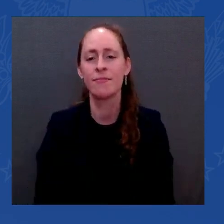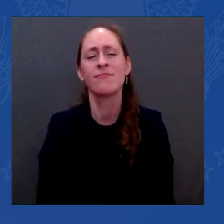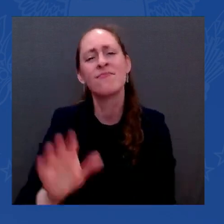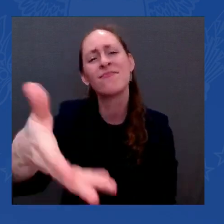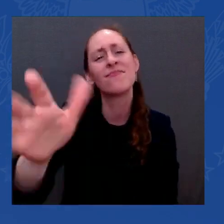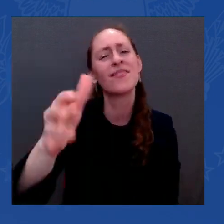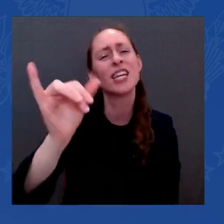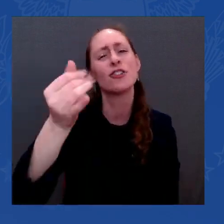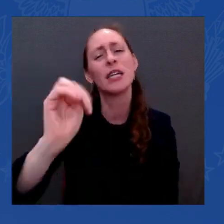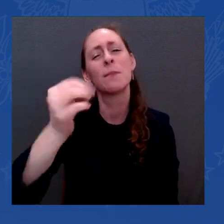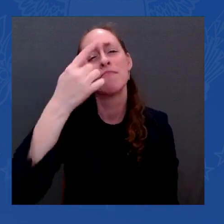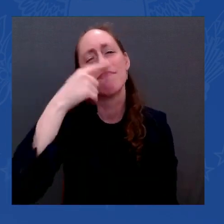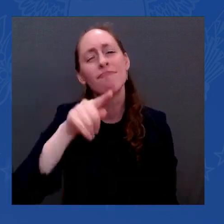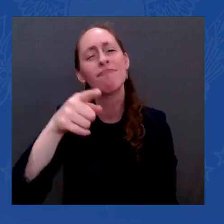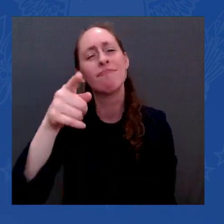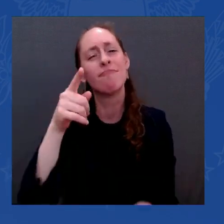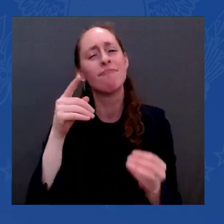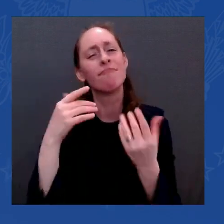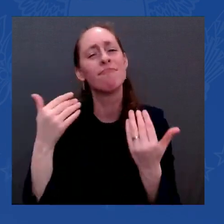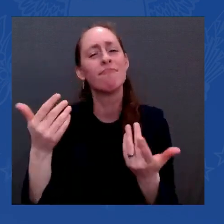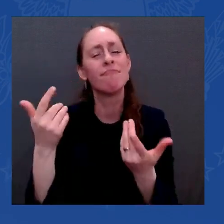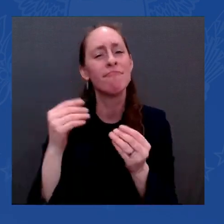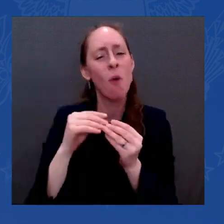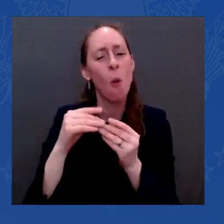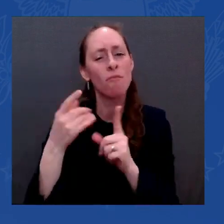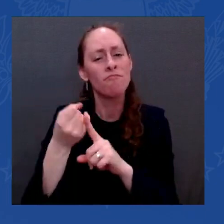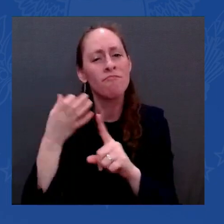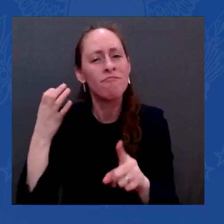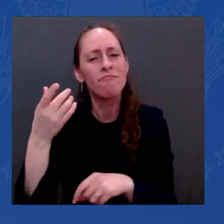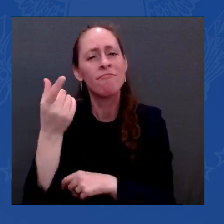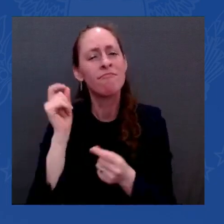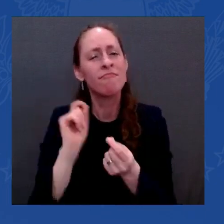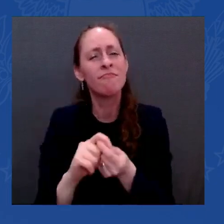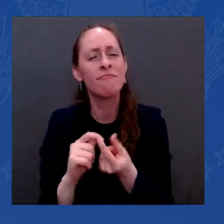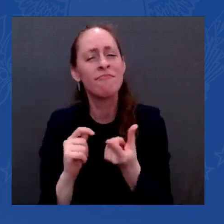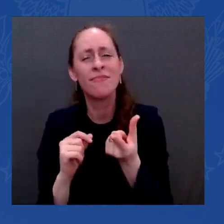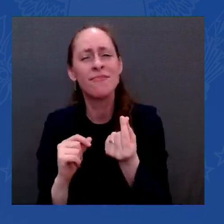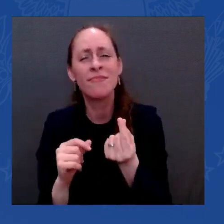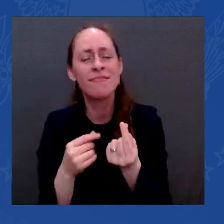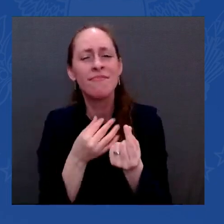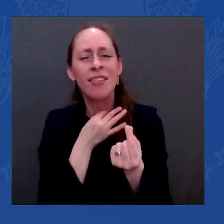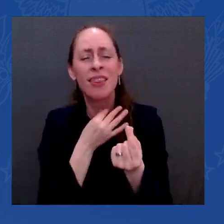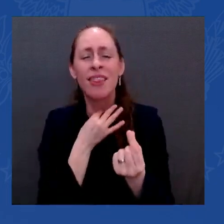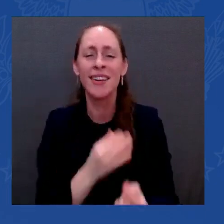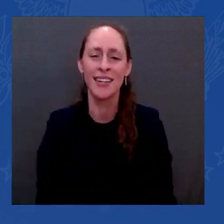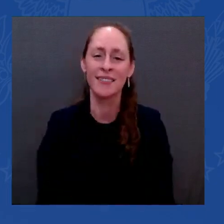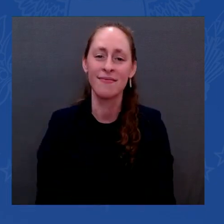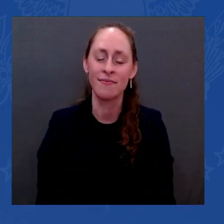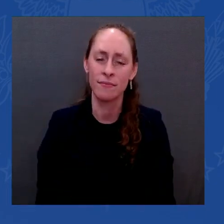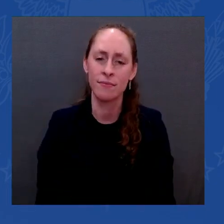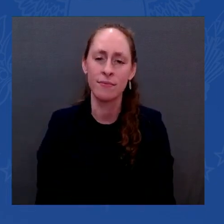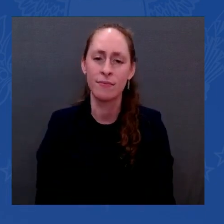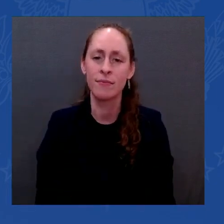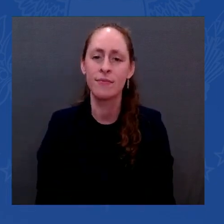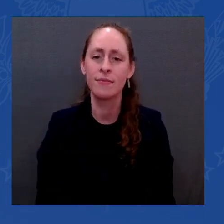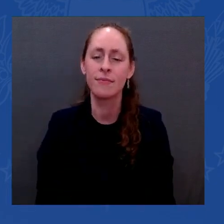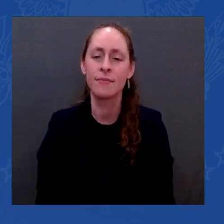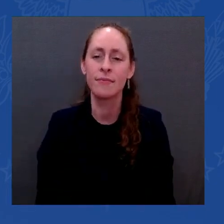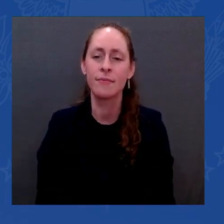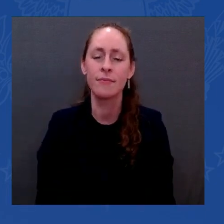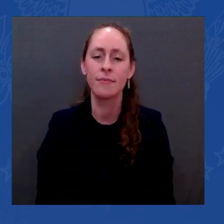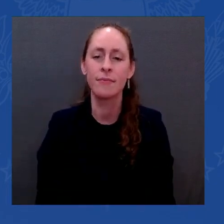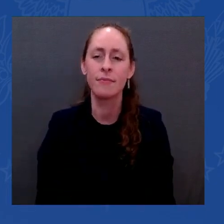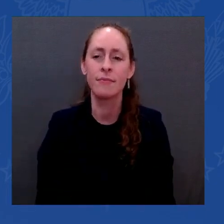that you undertake to allow us to compete with China, for example, and other countries in terms of providing